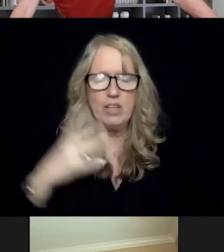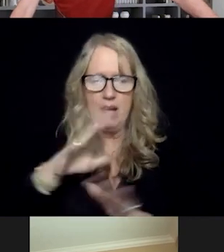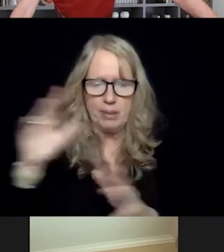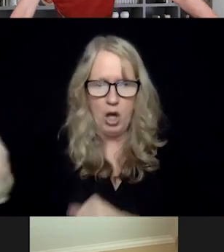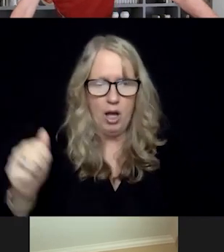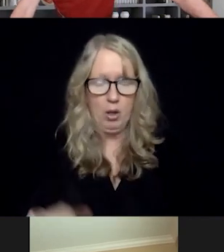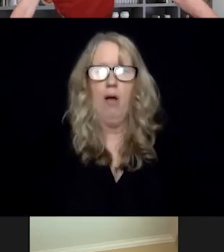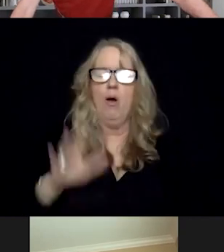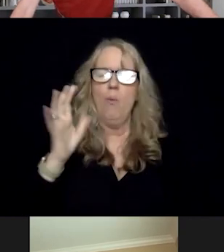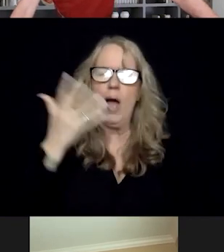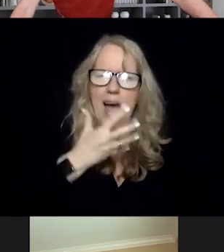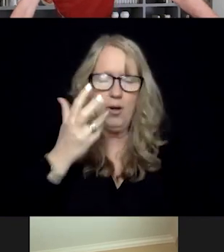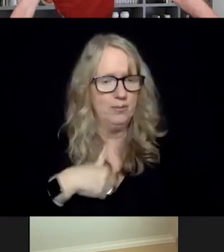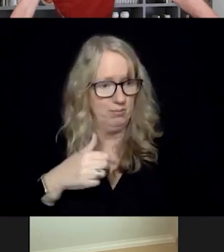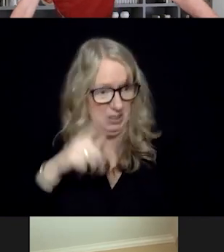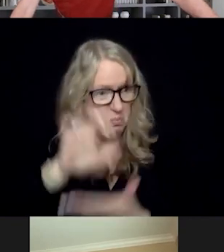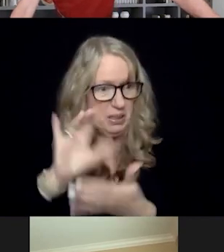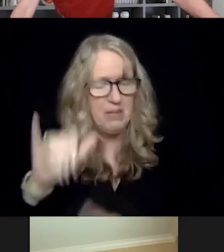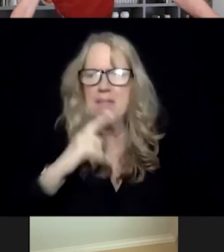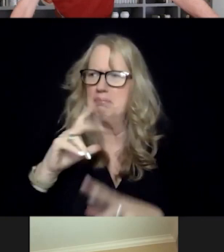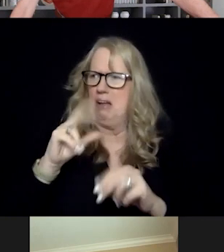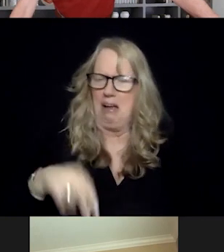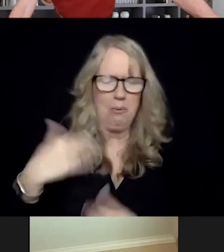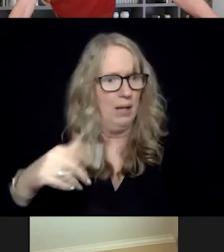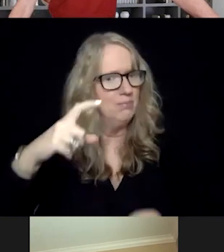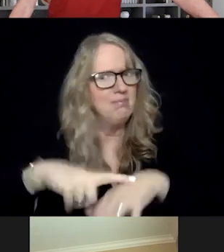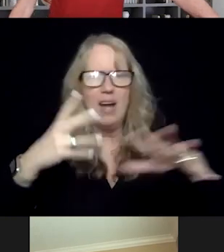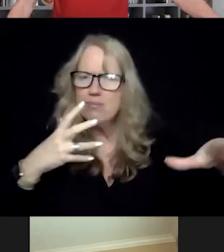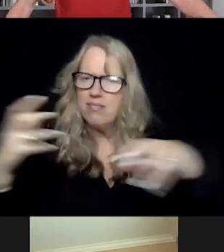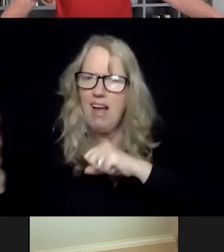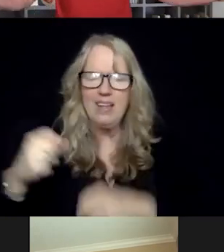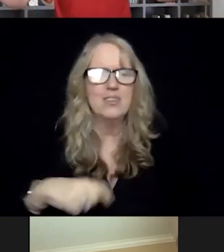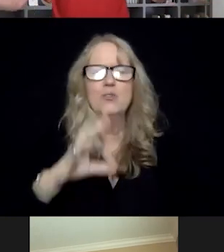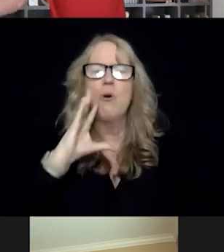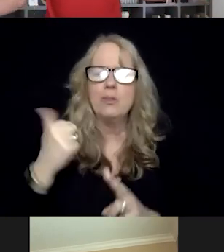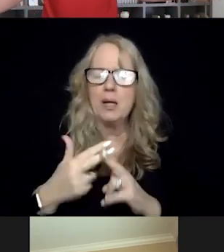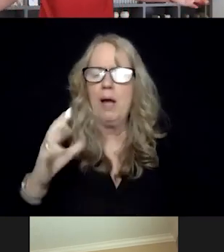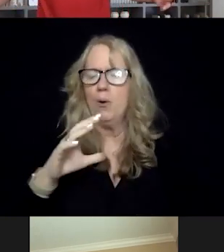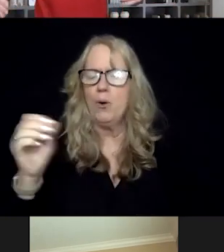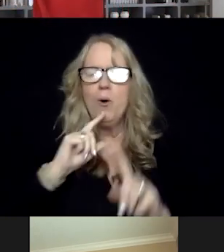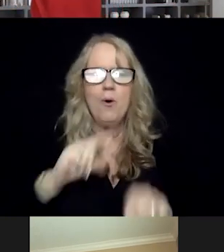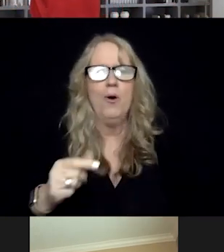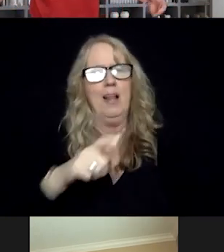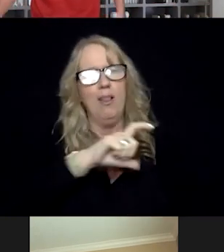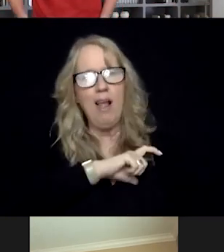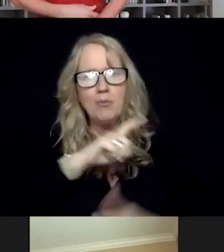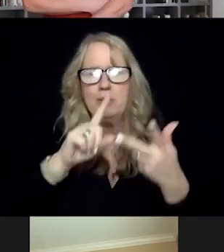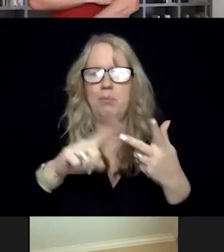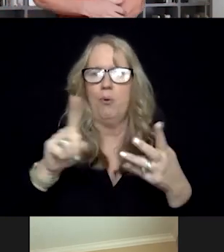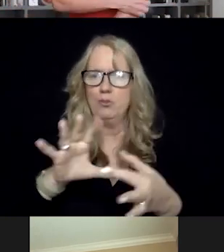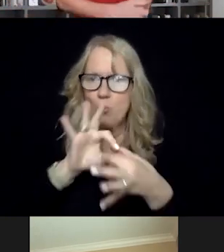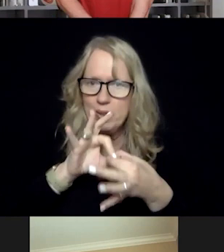Can you believe that? I cannot. So Tom, we're talking co-response, we're talking law enforcement and coordination.